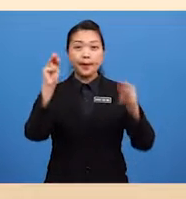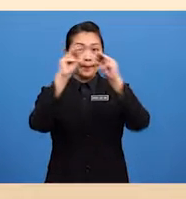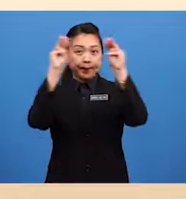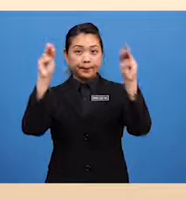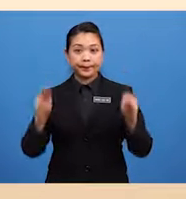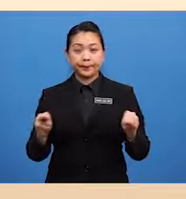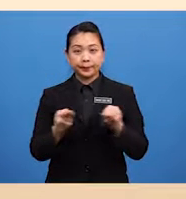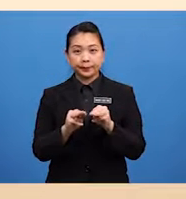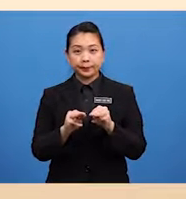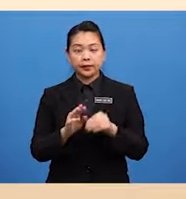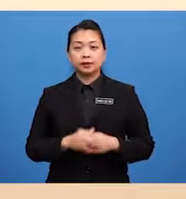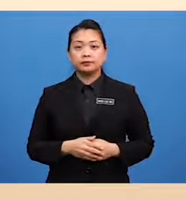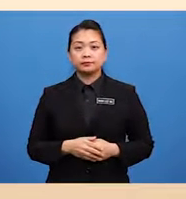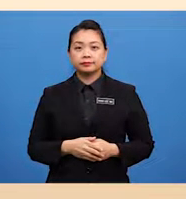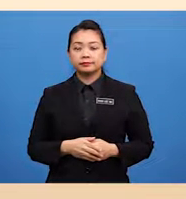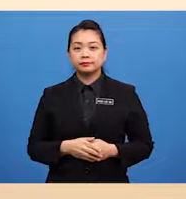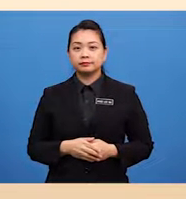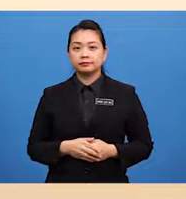Nice! Wonderful!